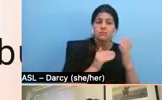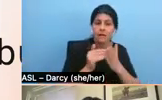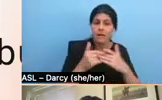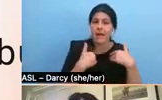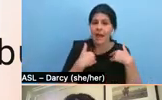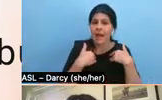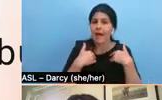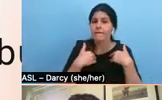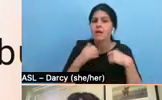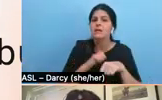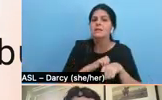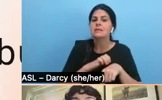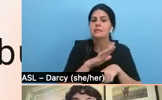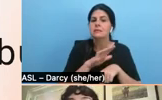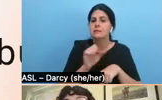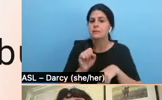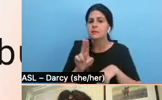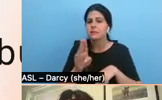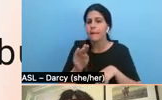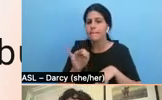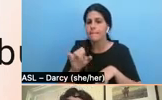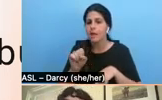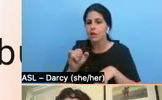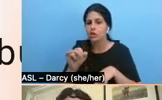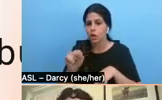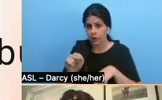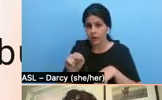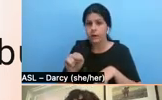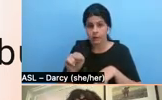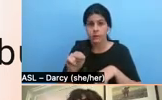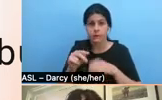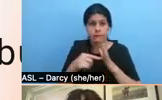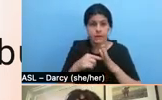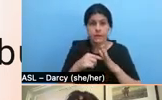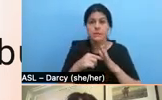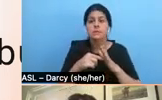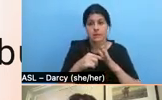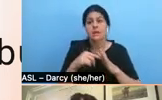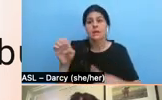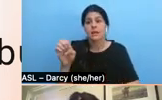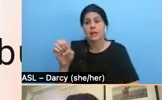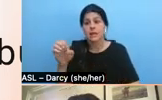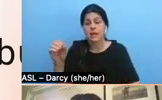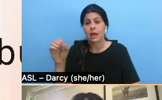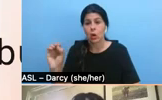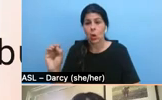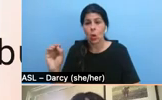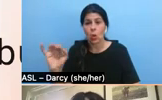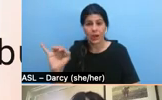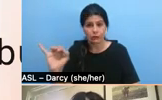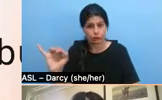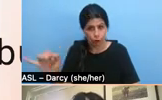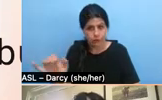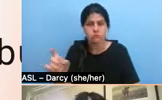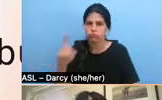uh, fees, um, E&O insurance. Yes. Super, super important legal costs. That's great suggestions